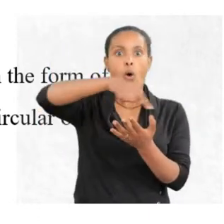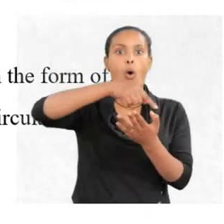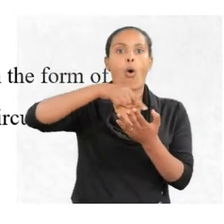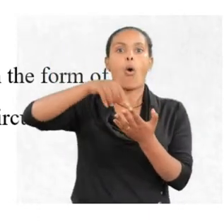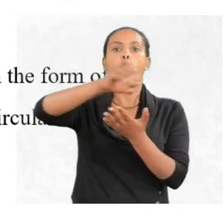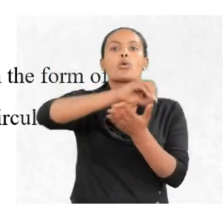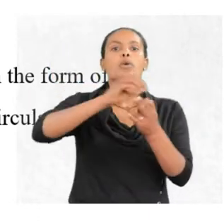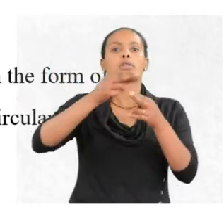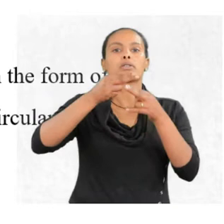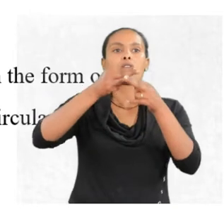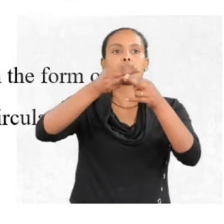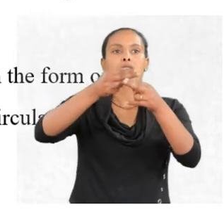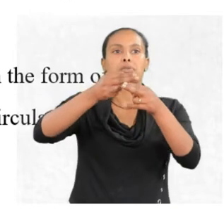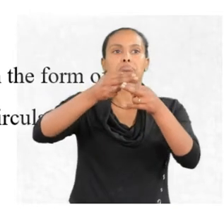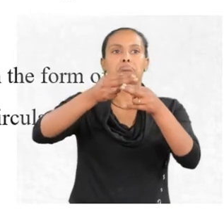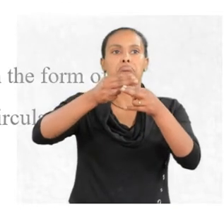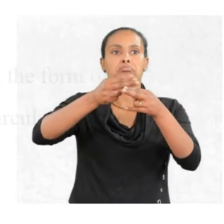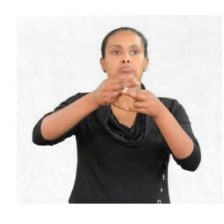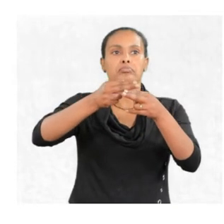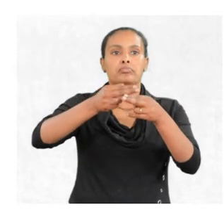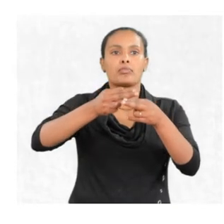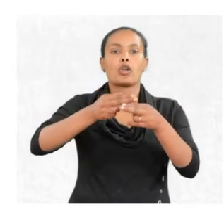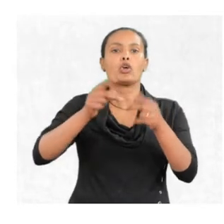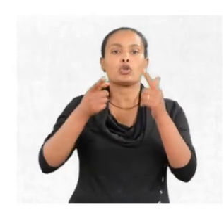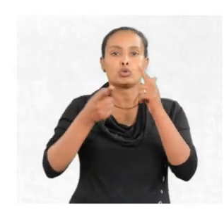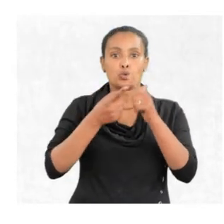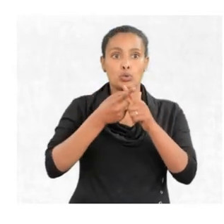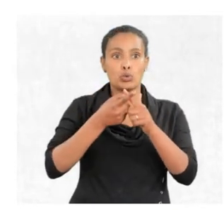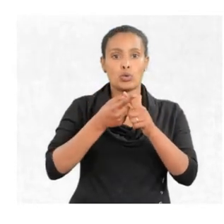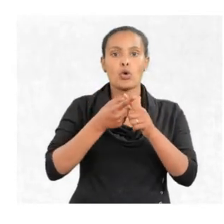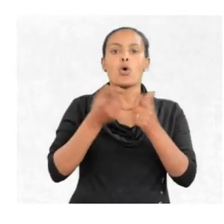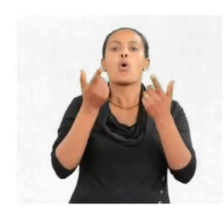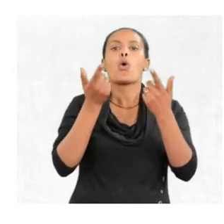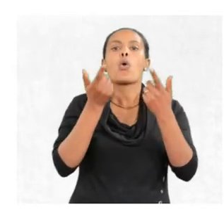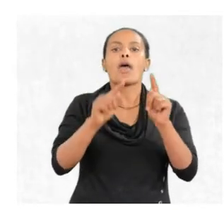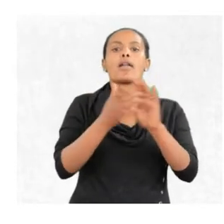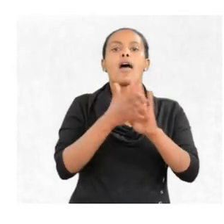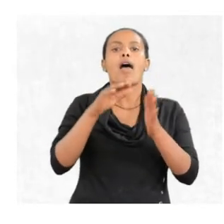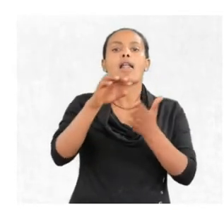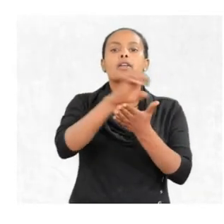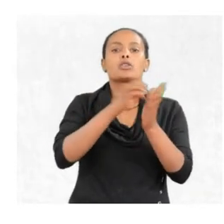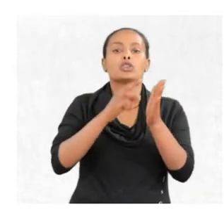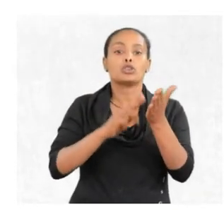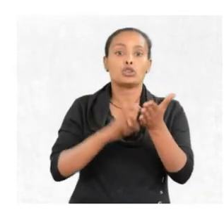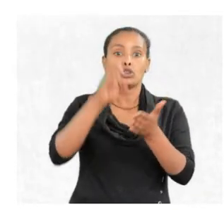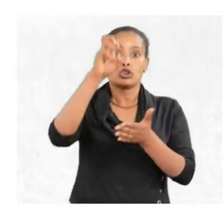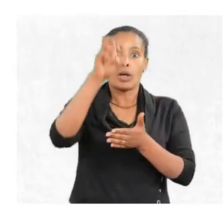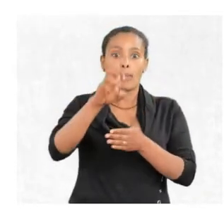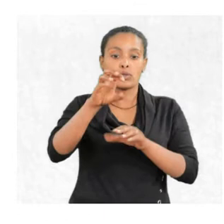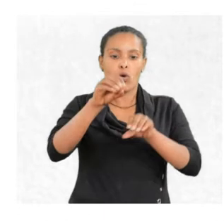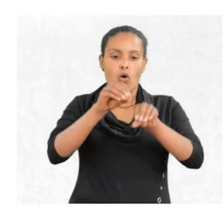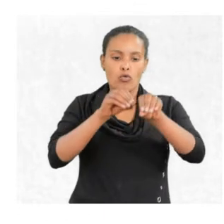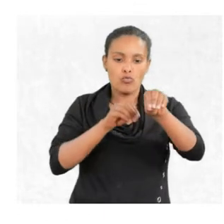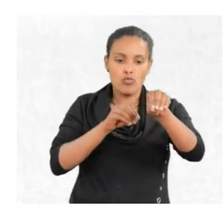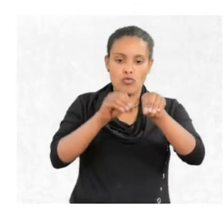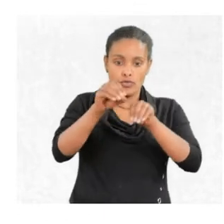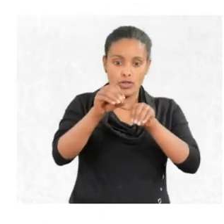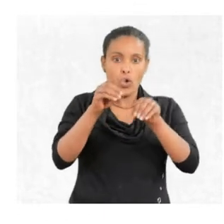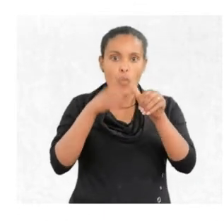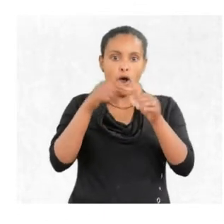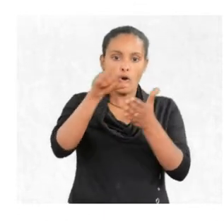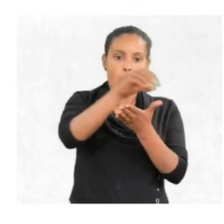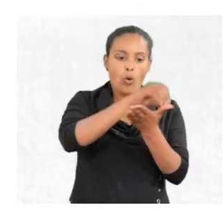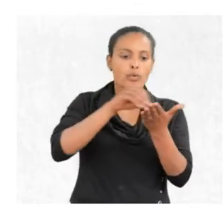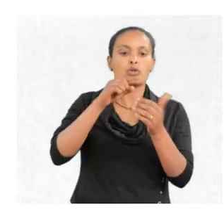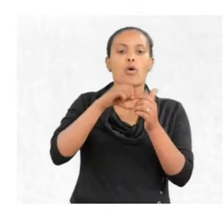stationary states. Two, when an electron jumps or moves from one orbit to